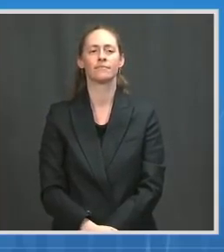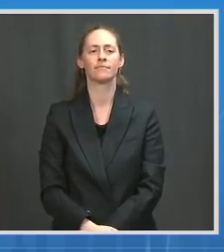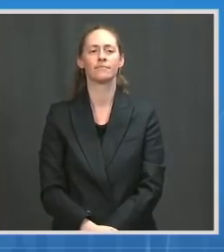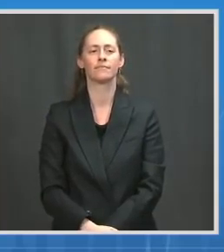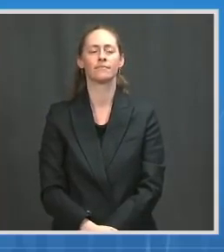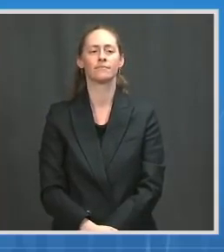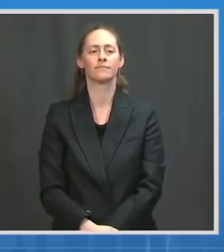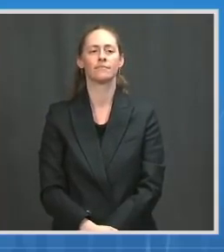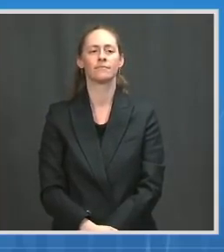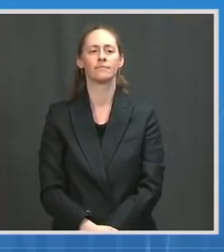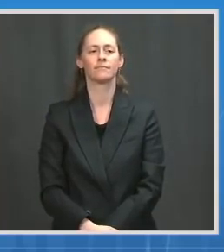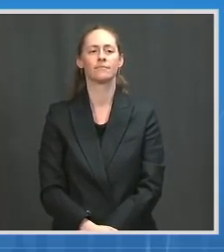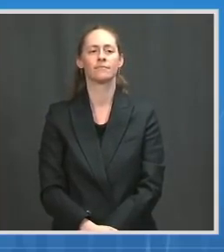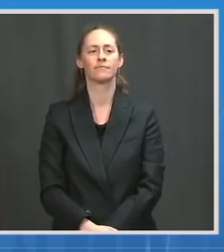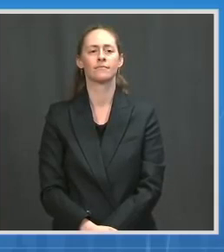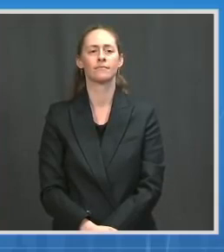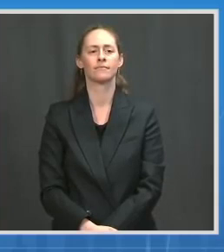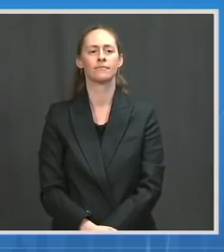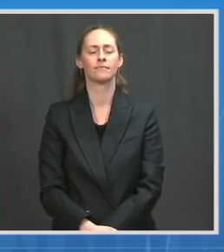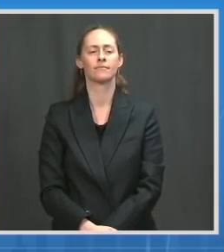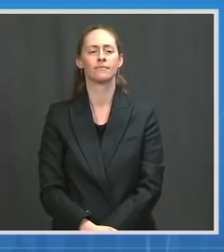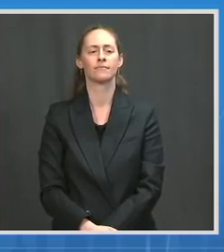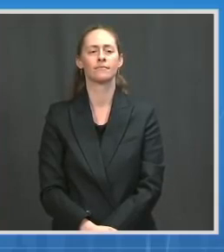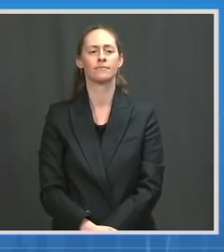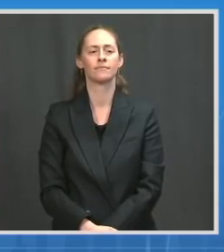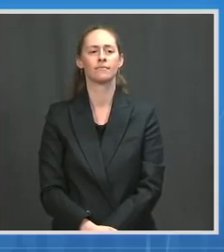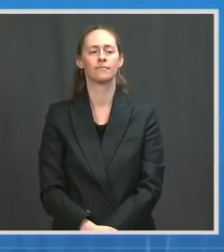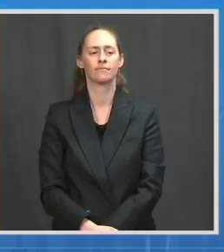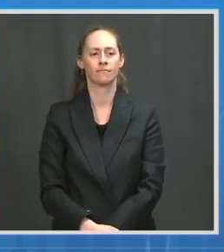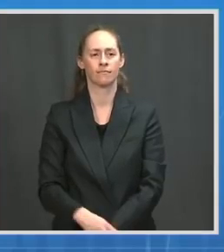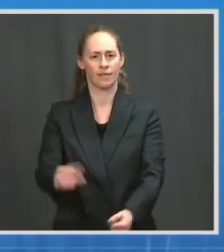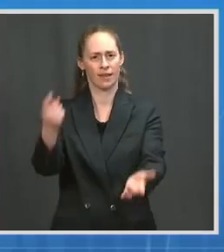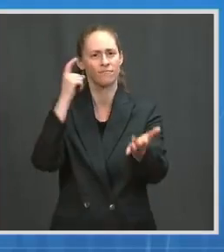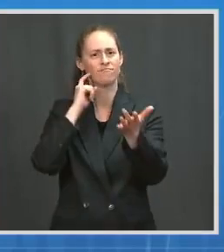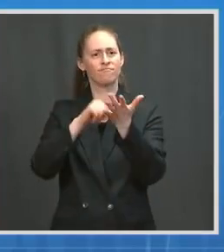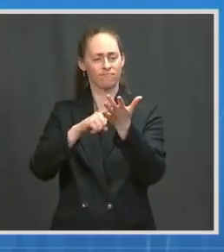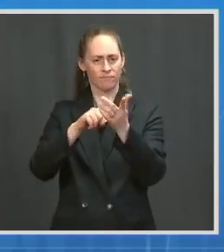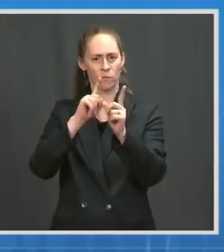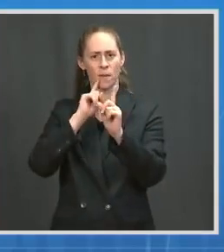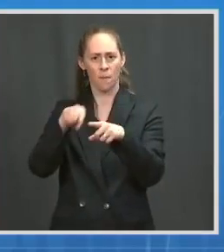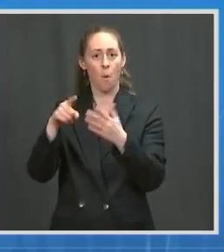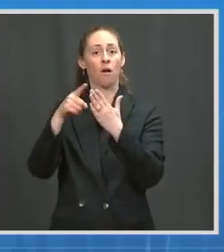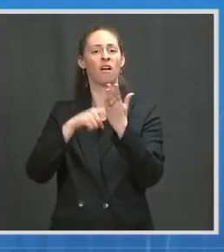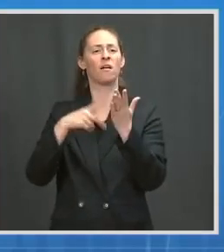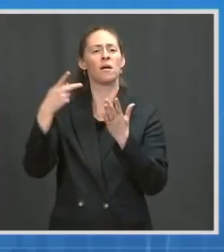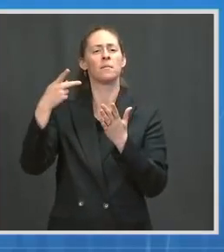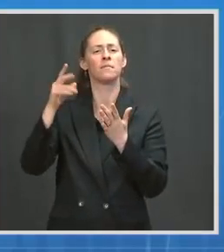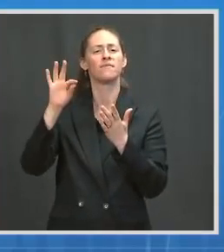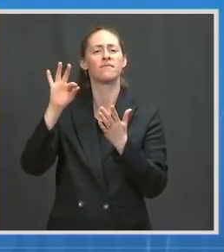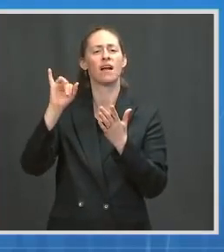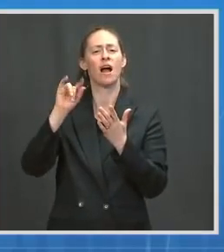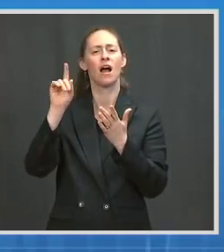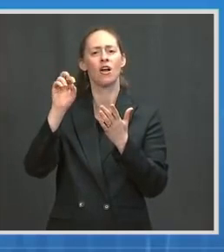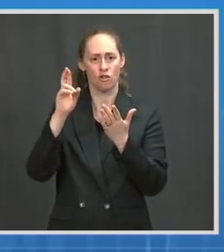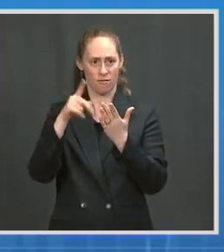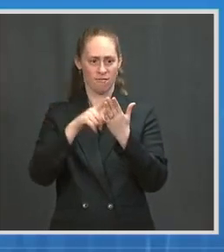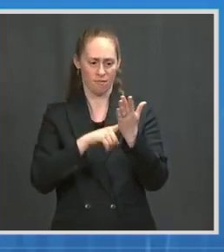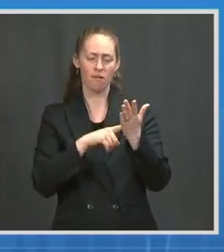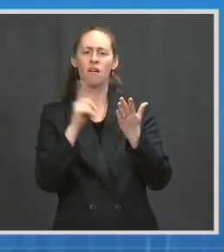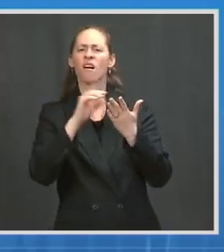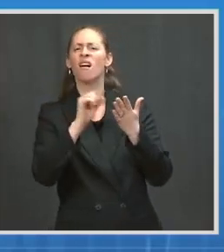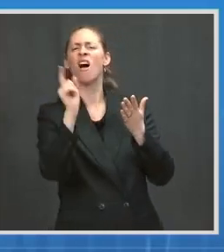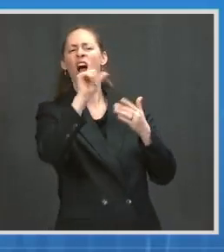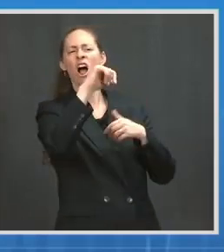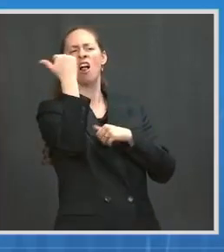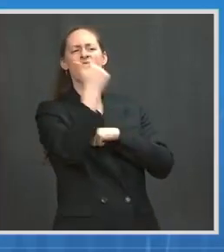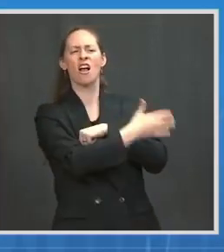Pfizer has been distributing shots to other countries from some of its U.S.-based manufacturing facilities.